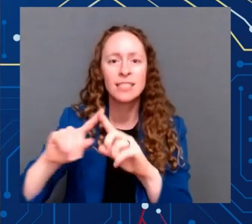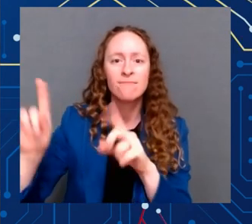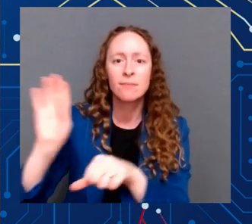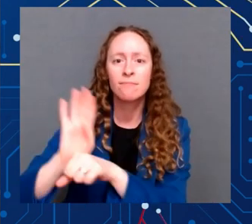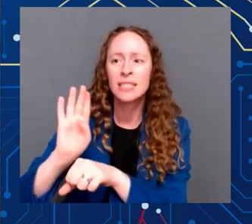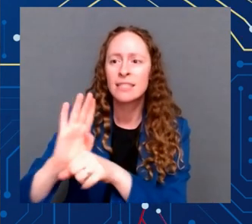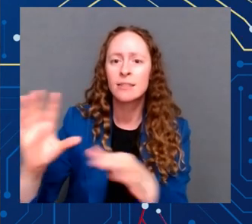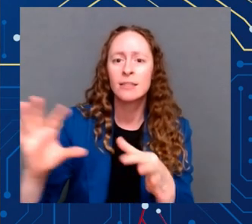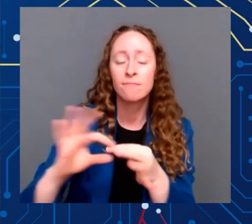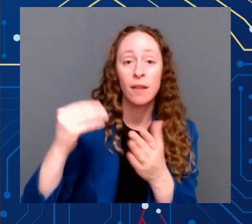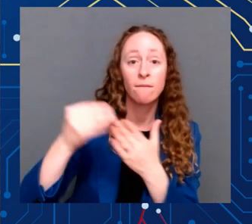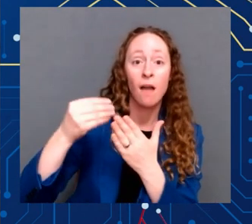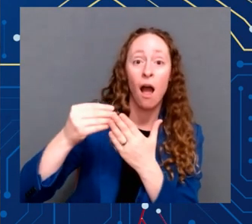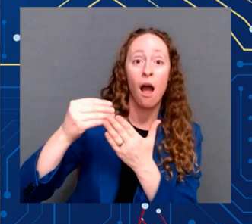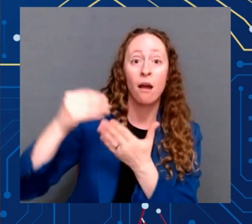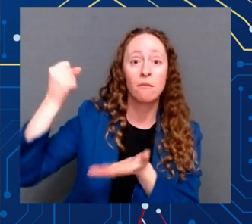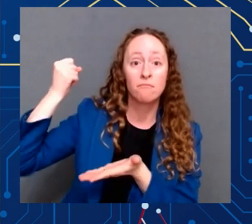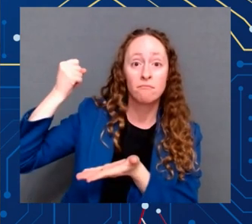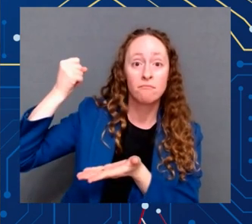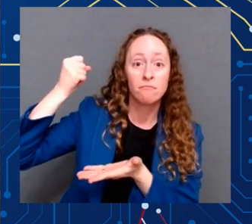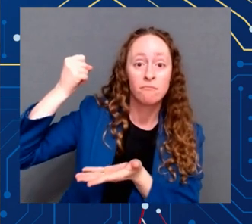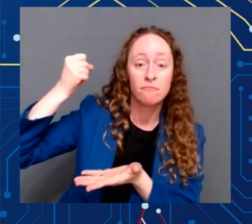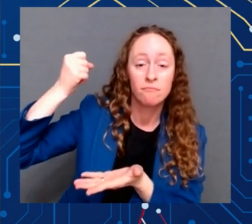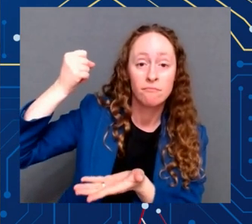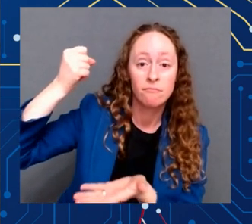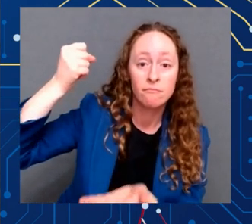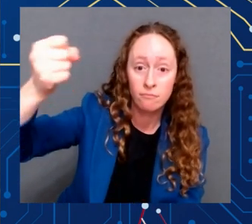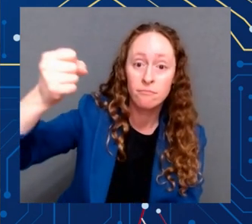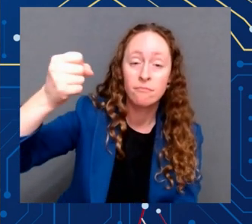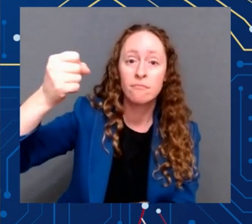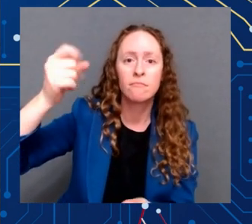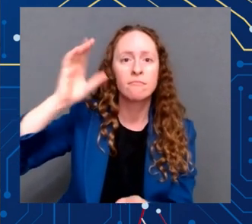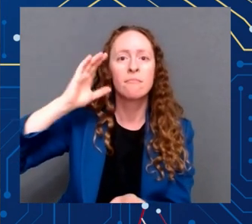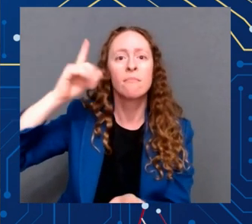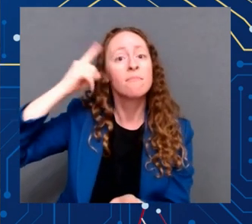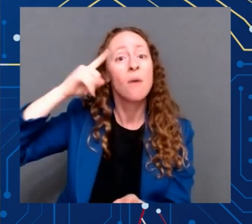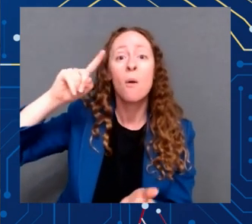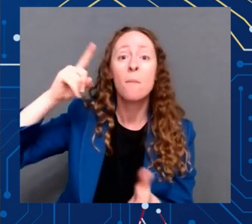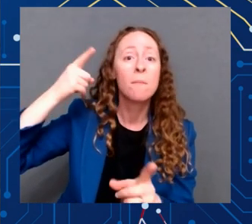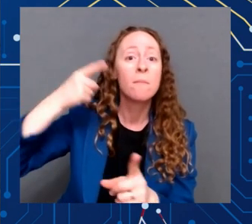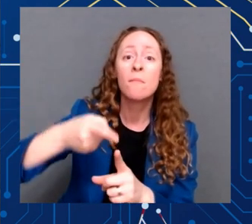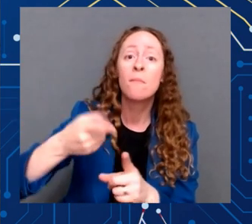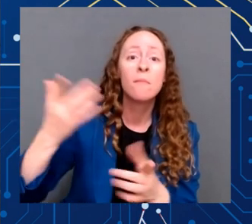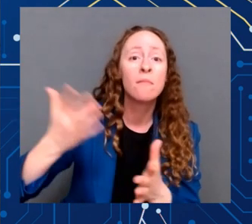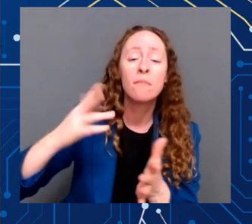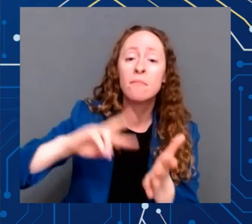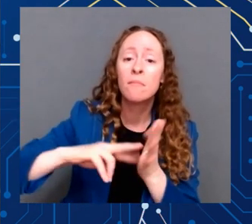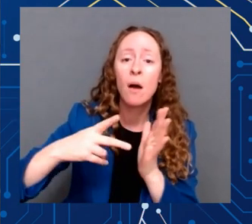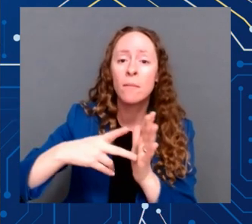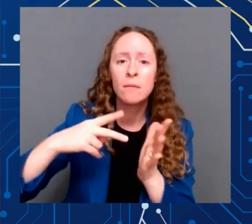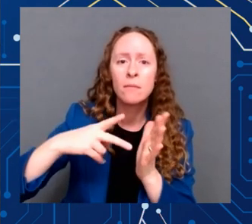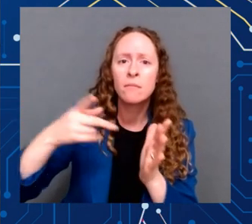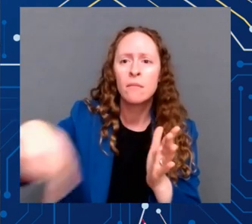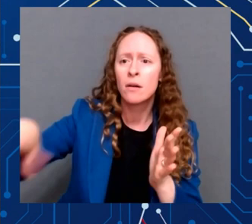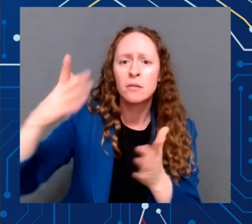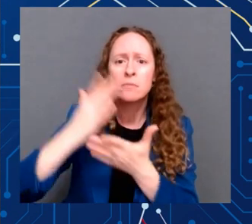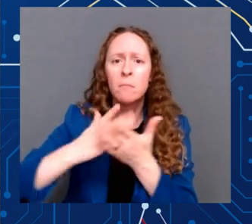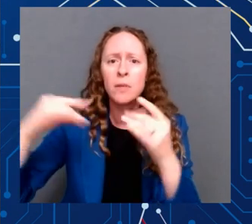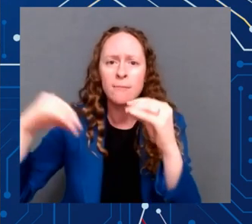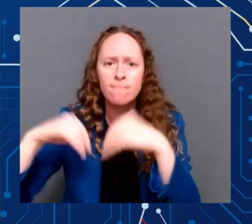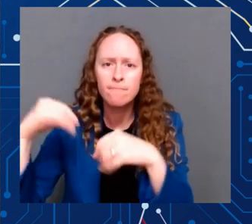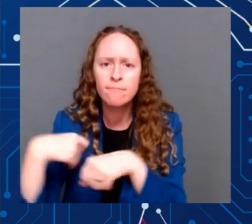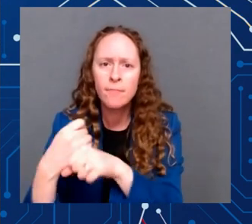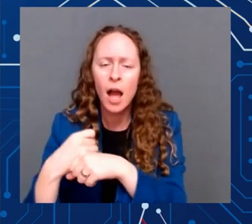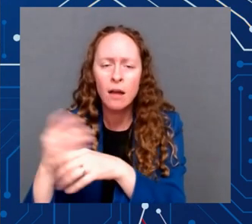key inputs like polysilicon manufactured by a factory in Hemlock, New York. Nearly one third of all the chips in the world use